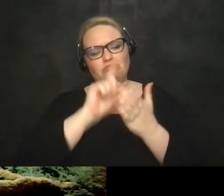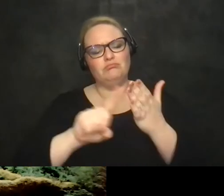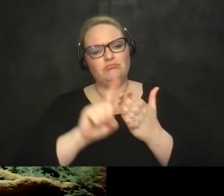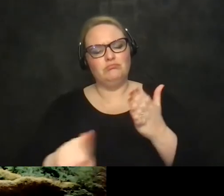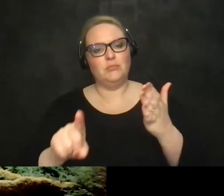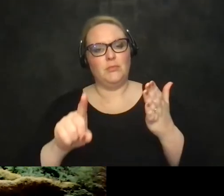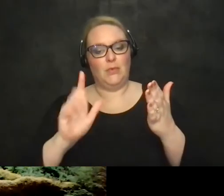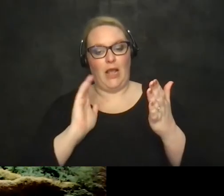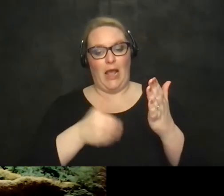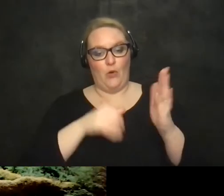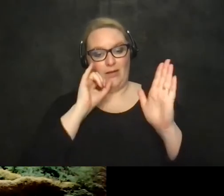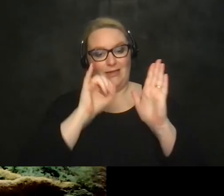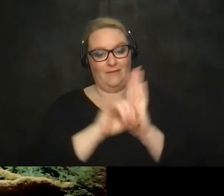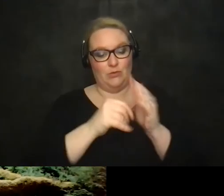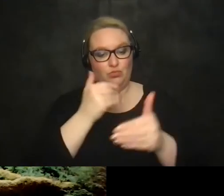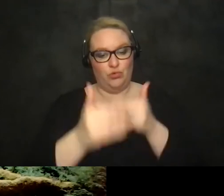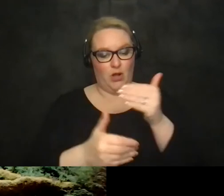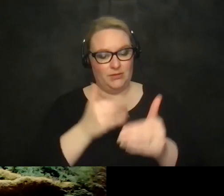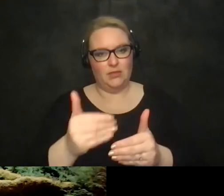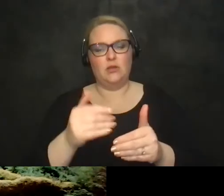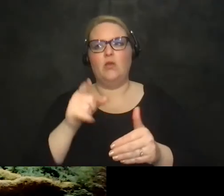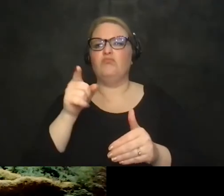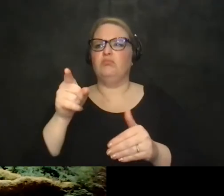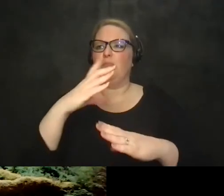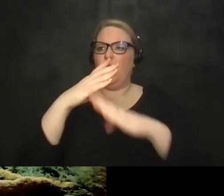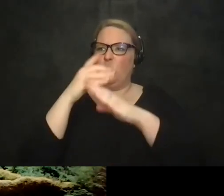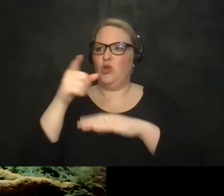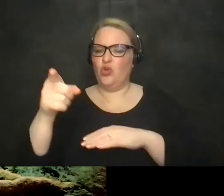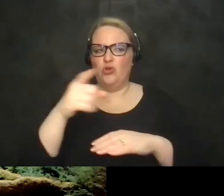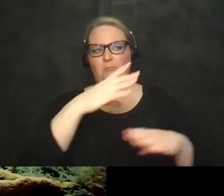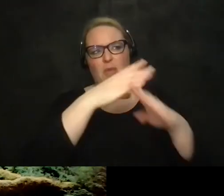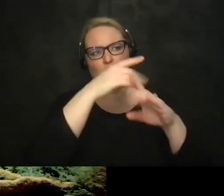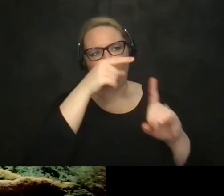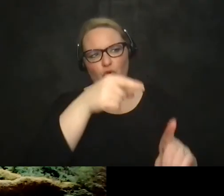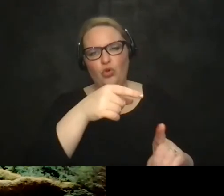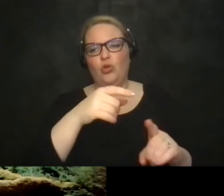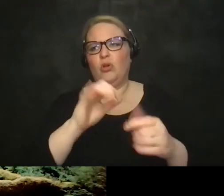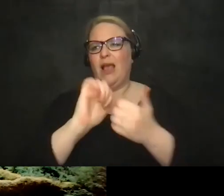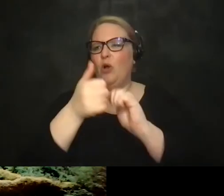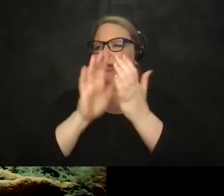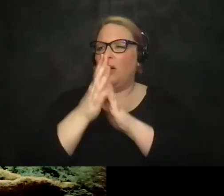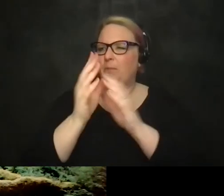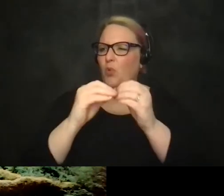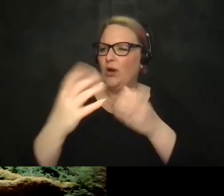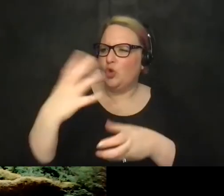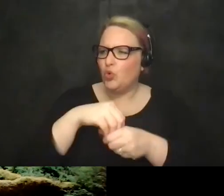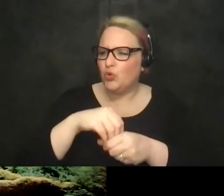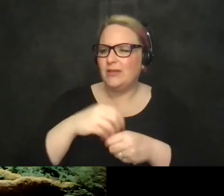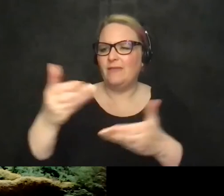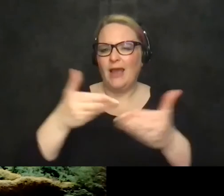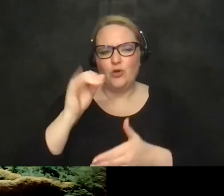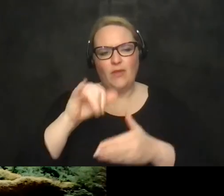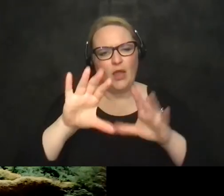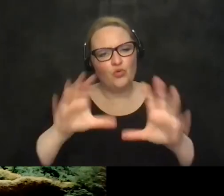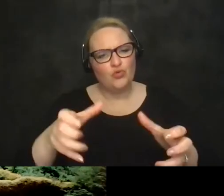identified uh the barriers that existed in the federal public service to more inclusive hiring of this particular population and then